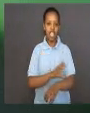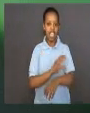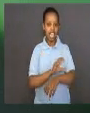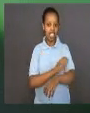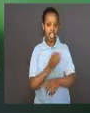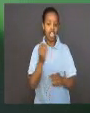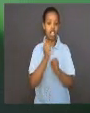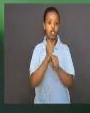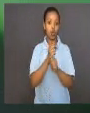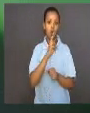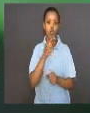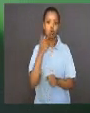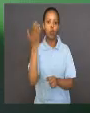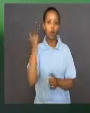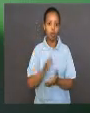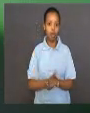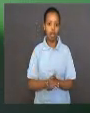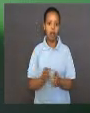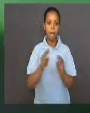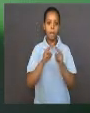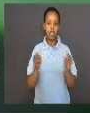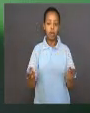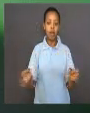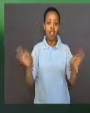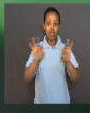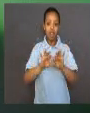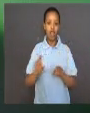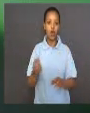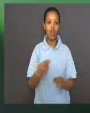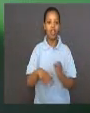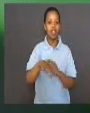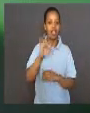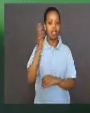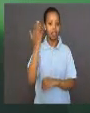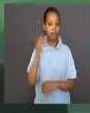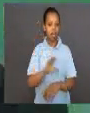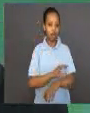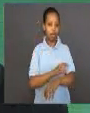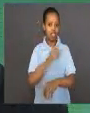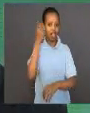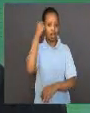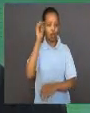one of the most important findings in cell theory.